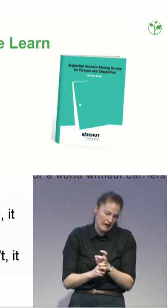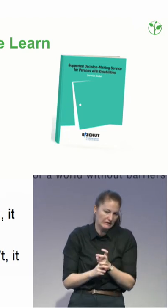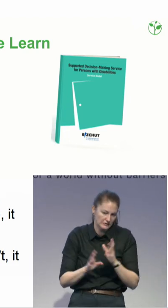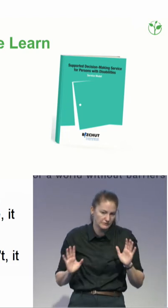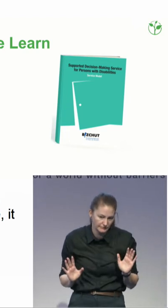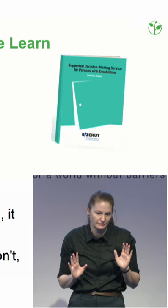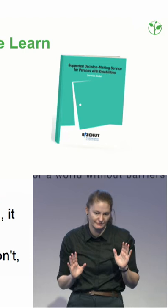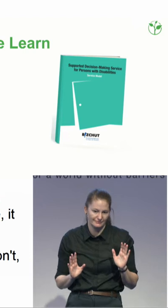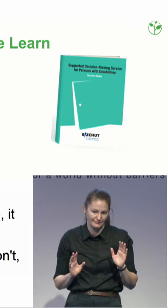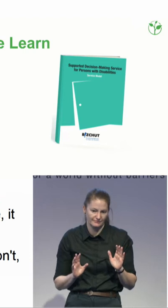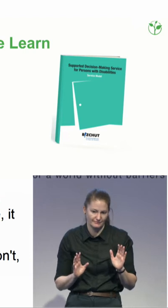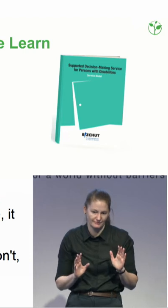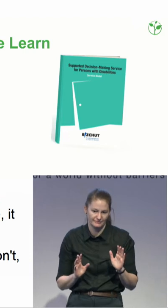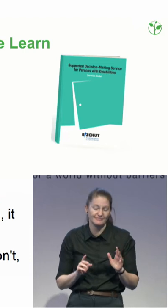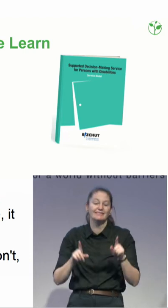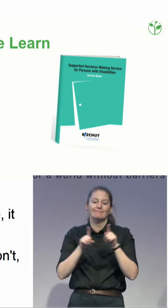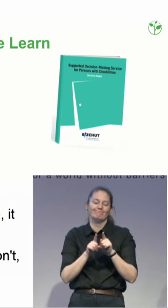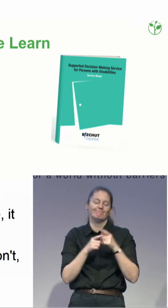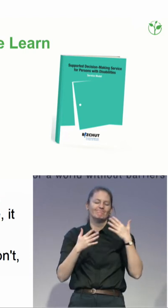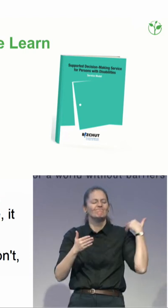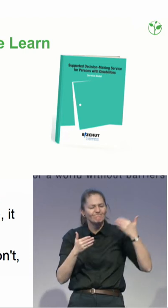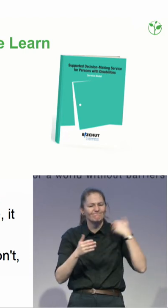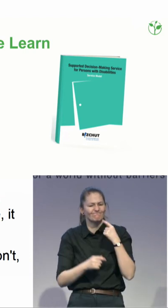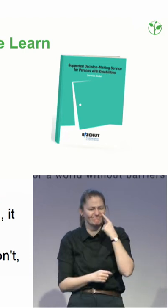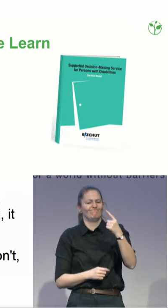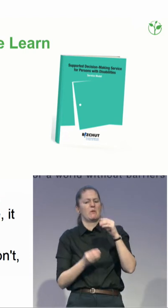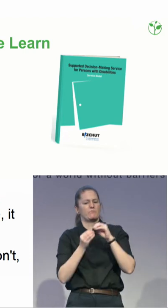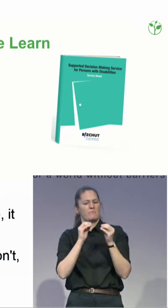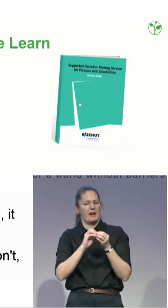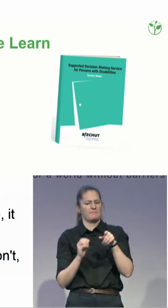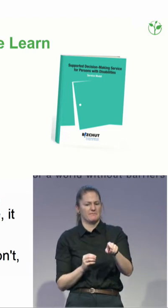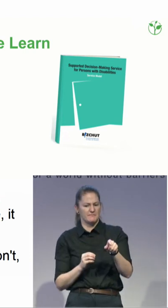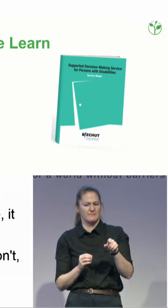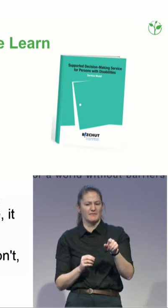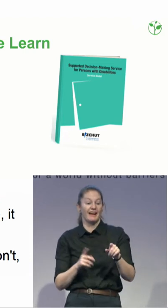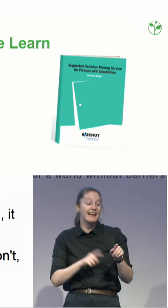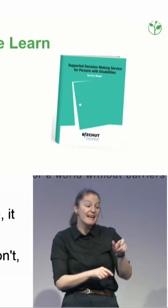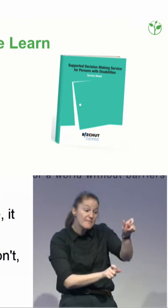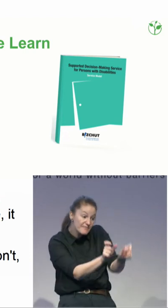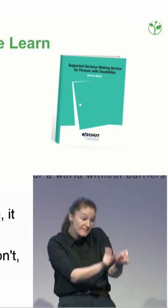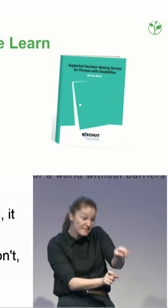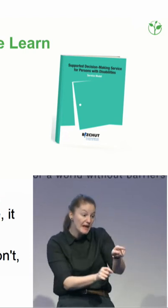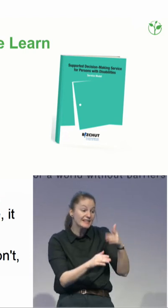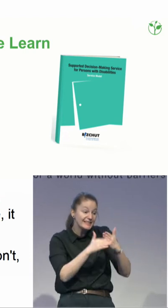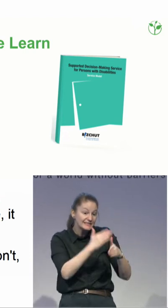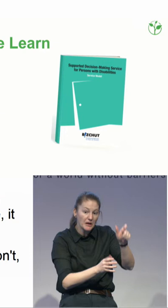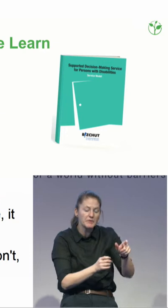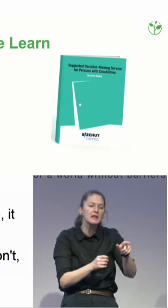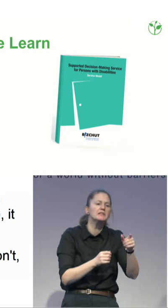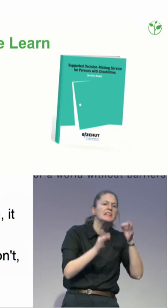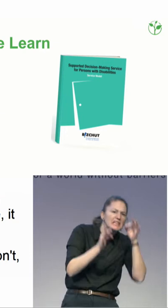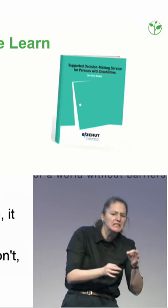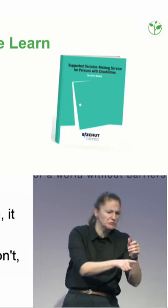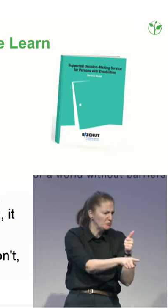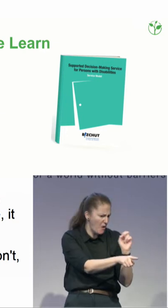and not with the supporter, but with the surroundings. With the close surroundings and a lot of doubts they had on it. And the